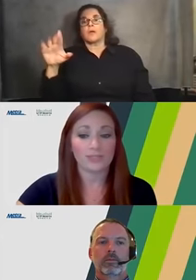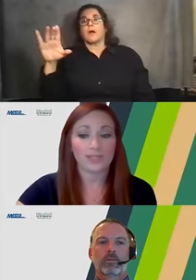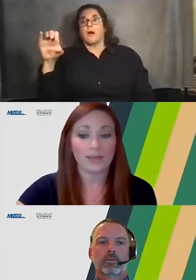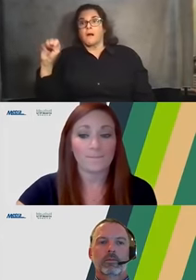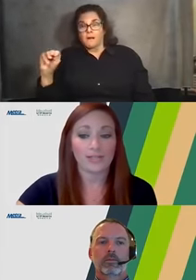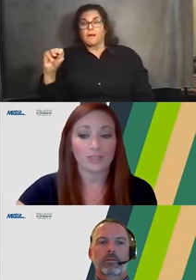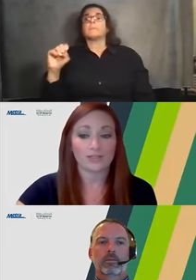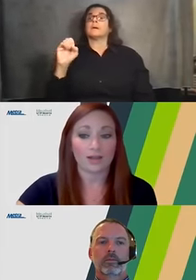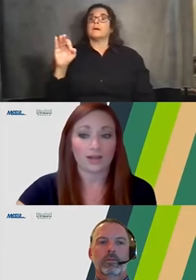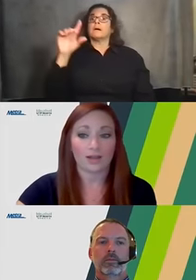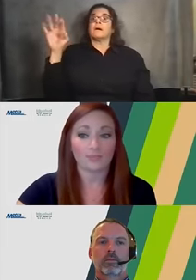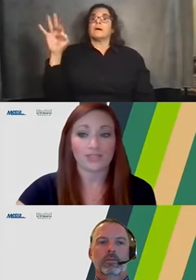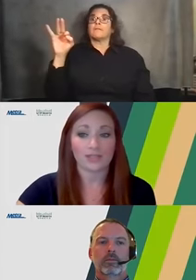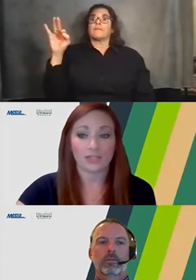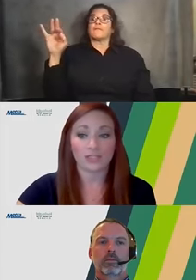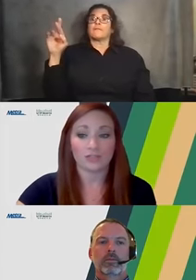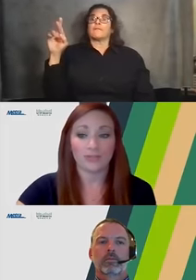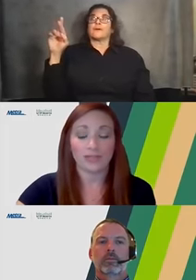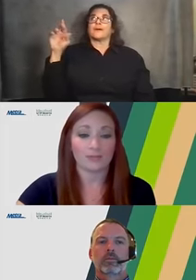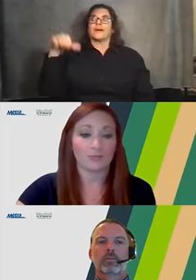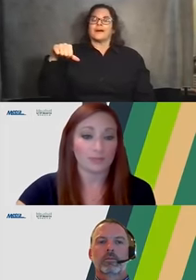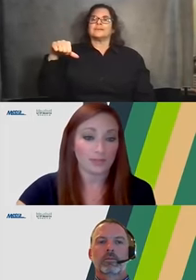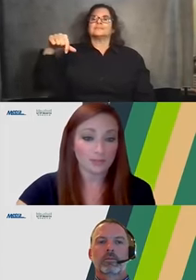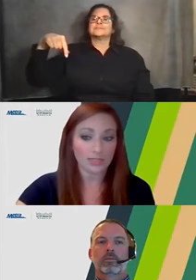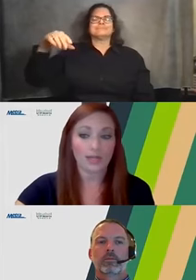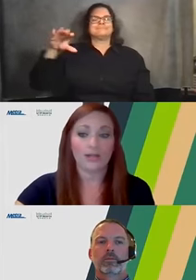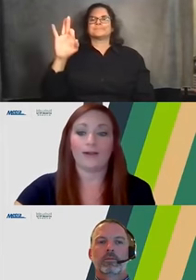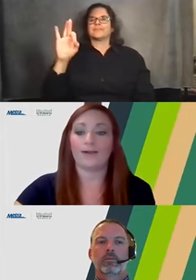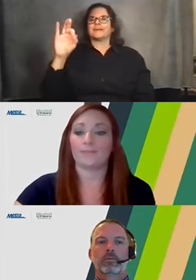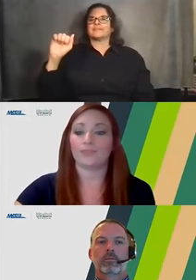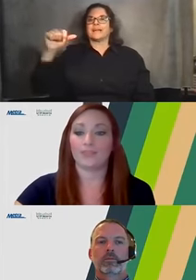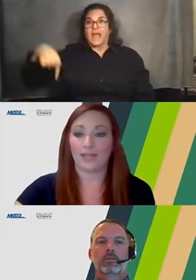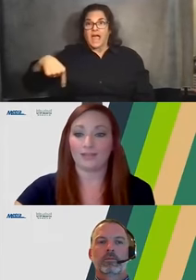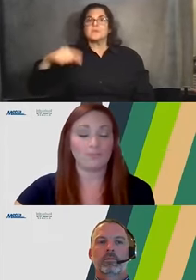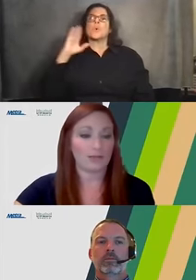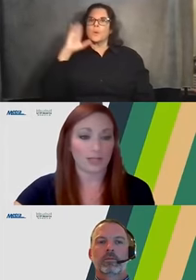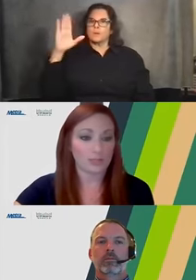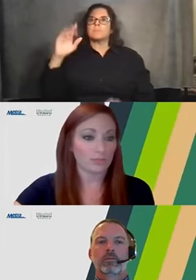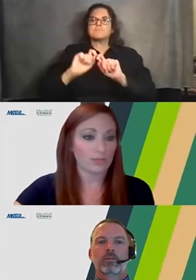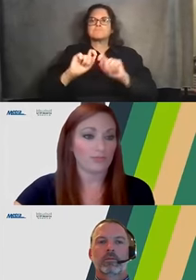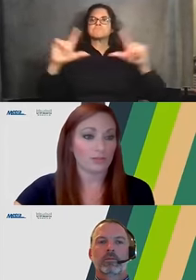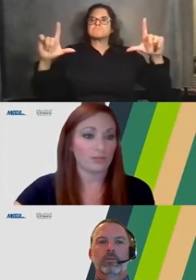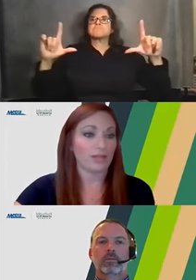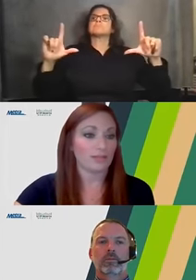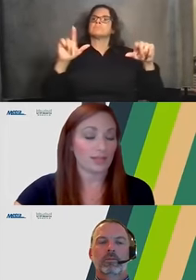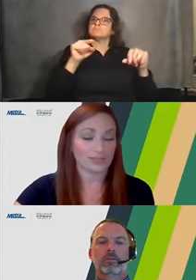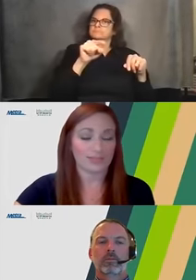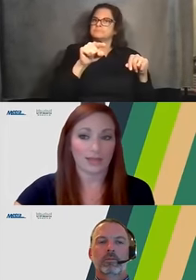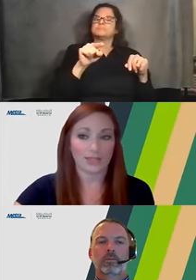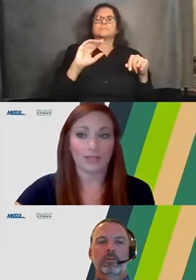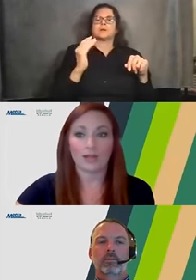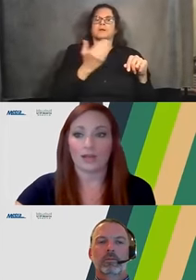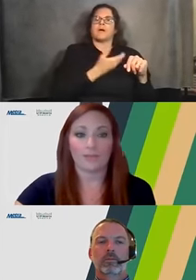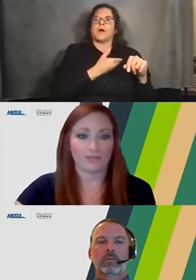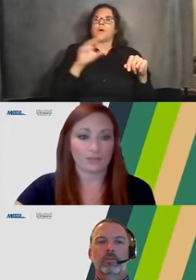project's website at metra.com slash upnrebuild. That email address will be available in the next